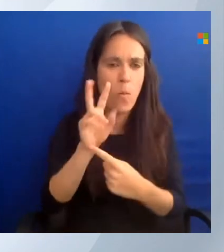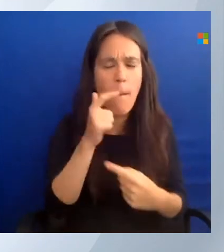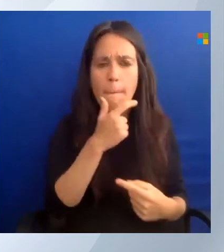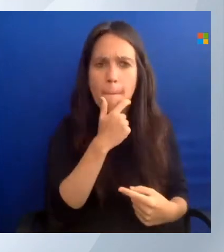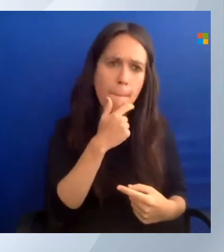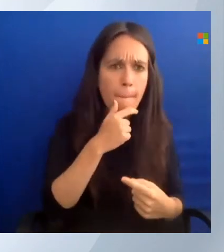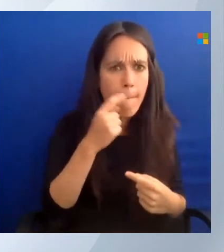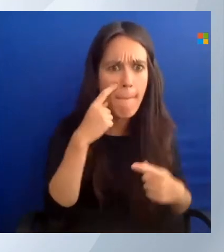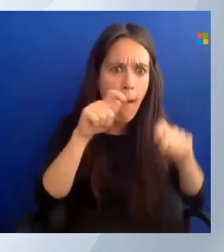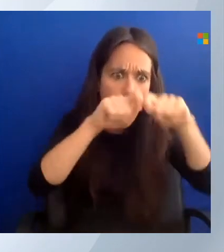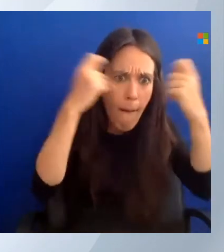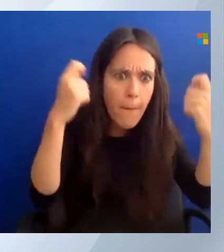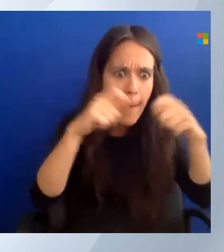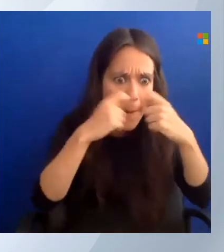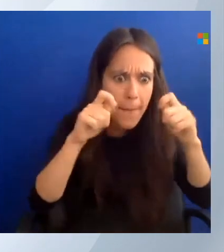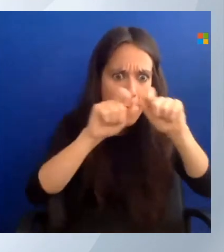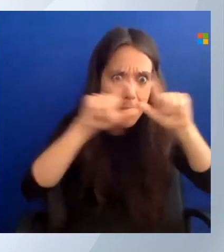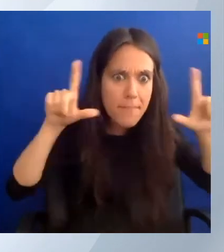well.